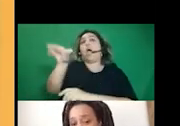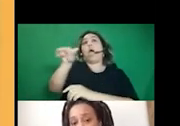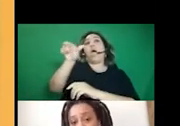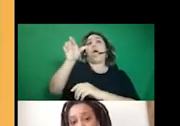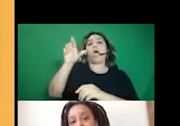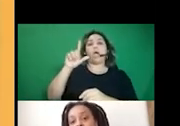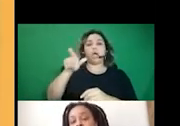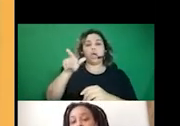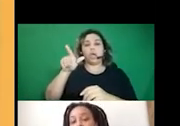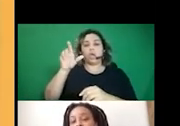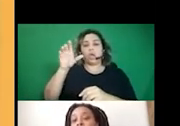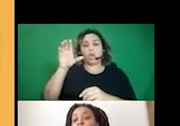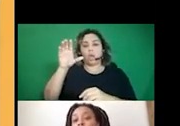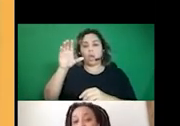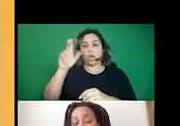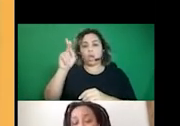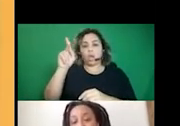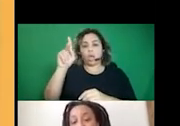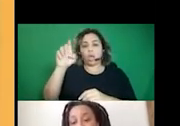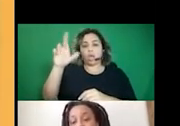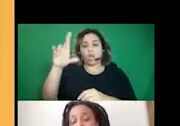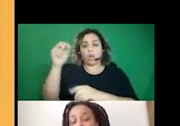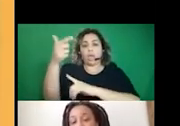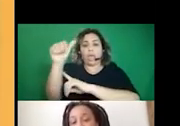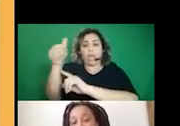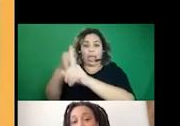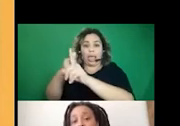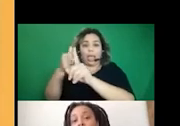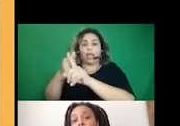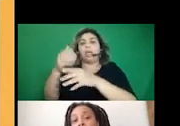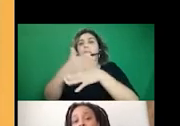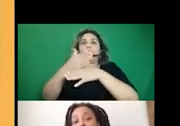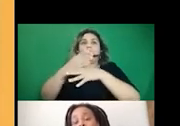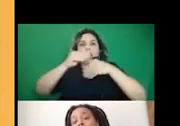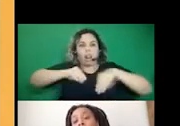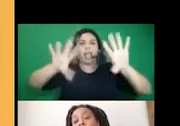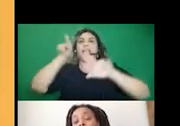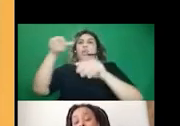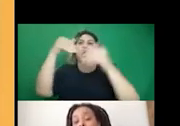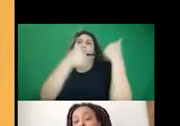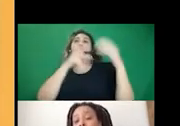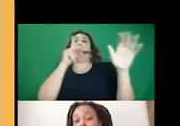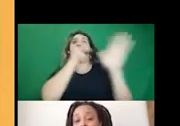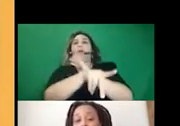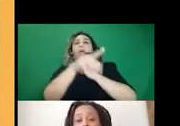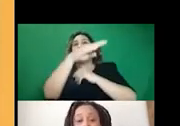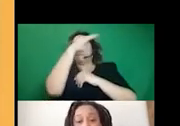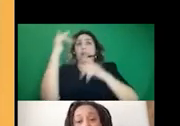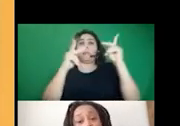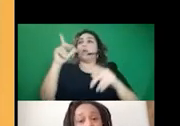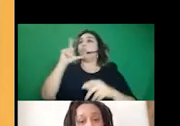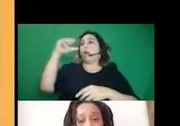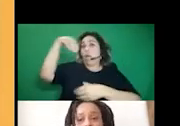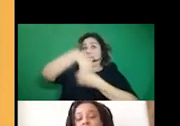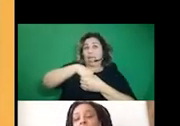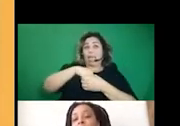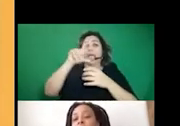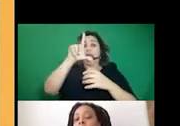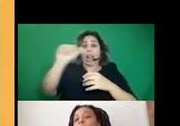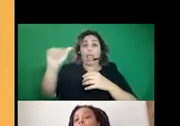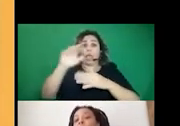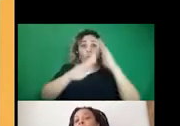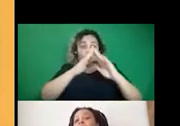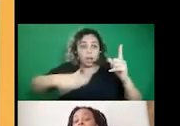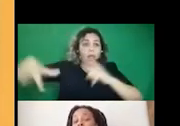US org. So they created these pamphlets and shared them amongst the black UCLA and LA communities to